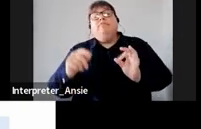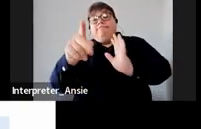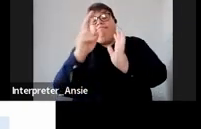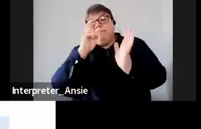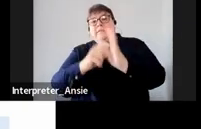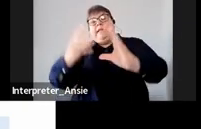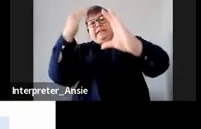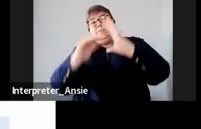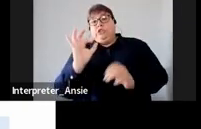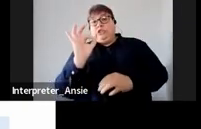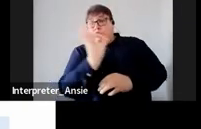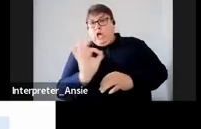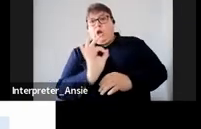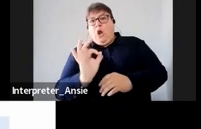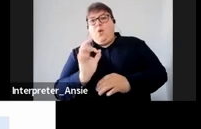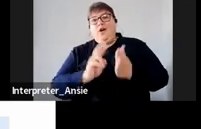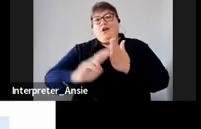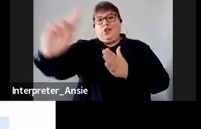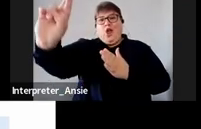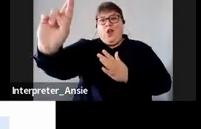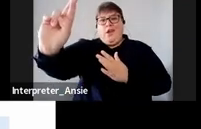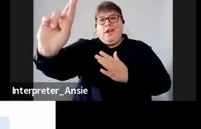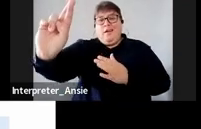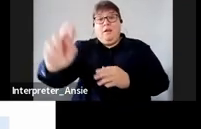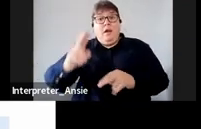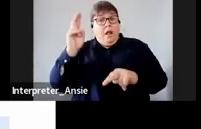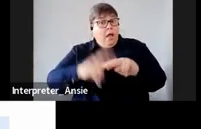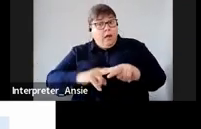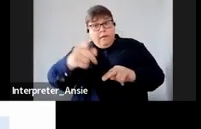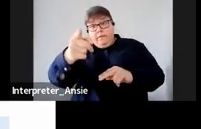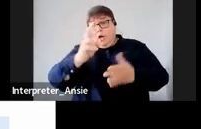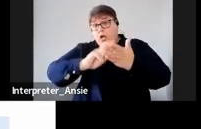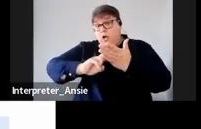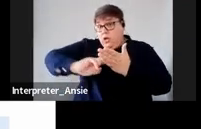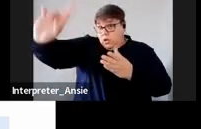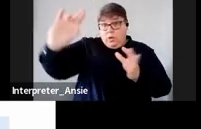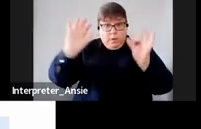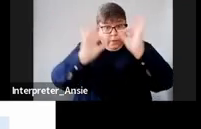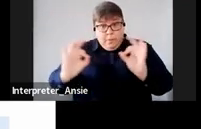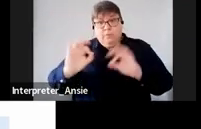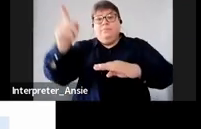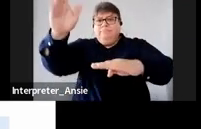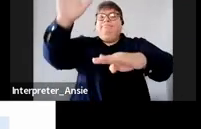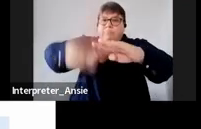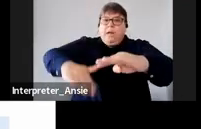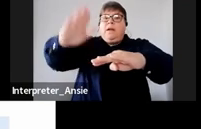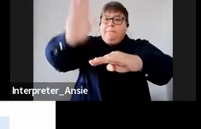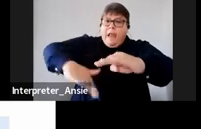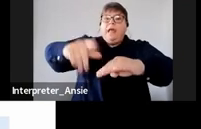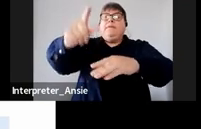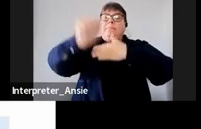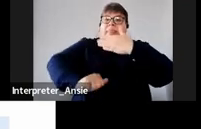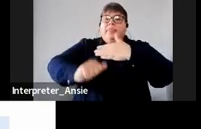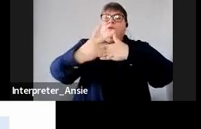your zero return because if you don't submit your company income tax return you will be penalized 250 per return